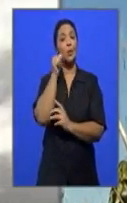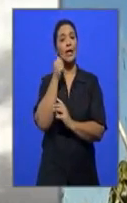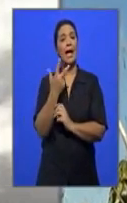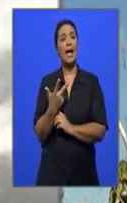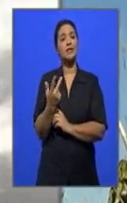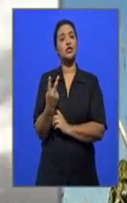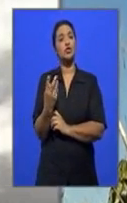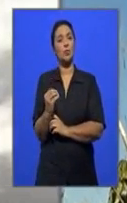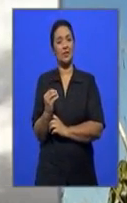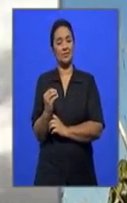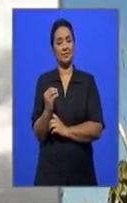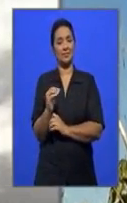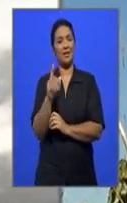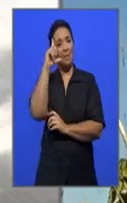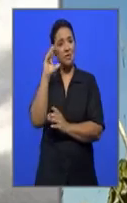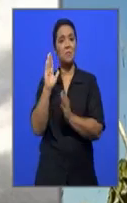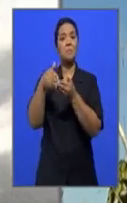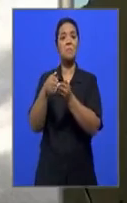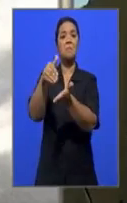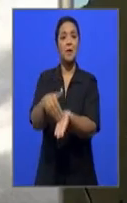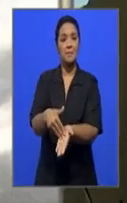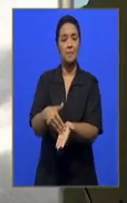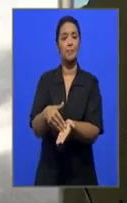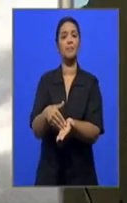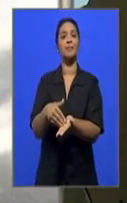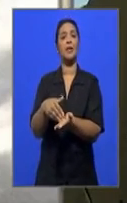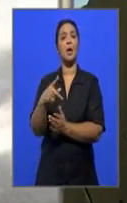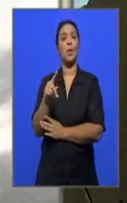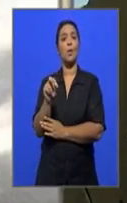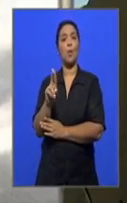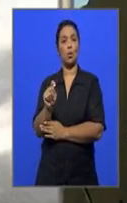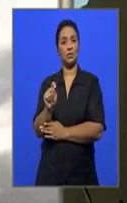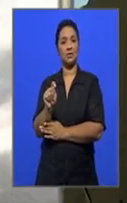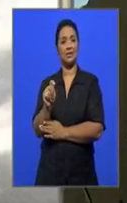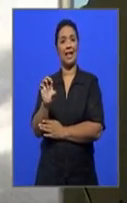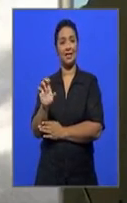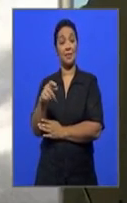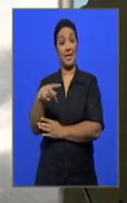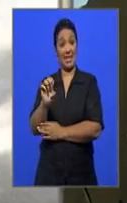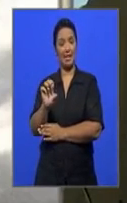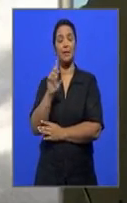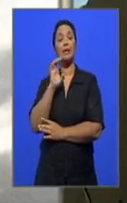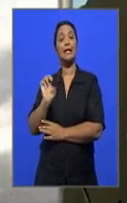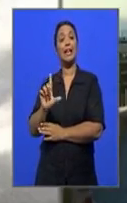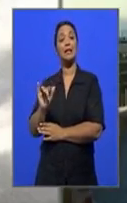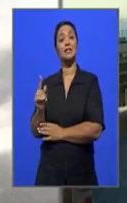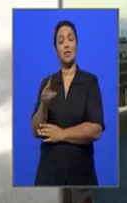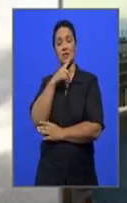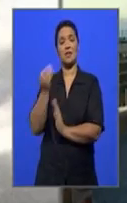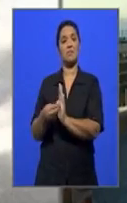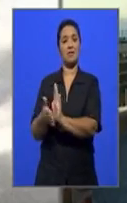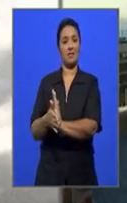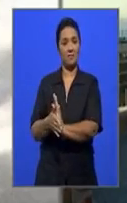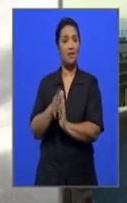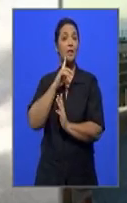Sir Rufian Duncan, who named Port Elizabeth after his wife, Elizabeth. Two powerful men pulls apart in culture and